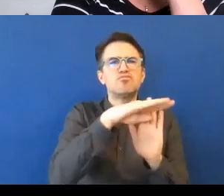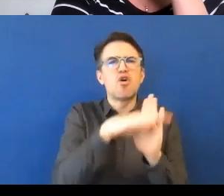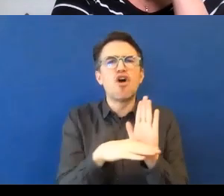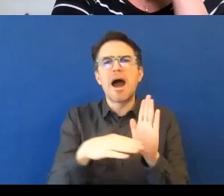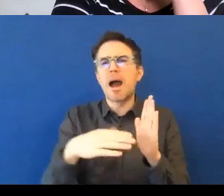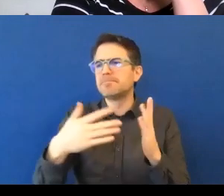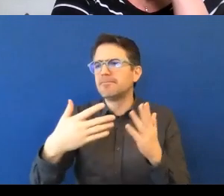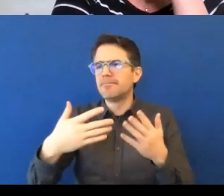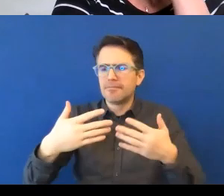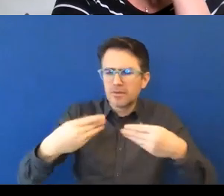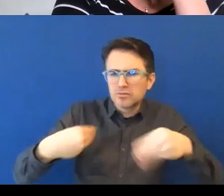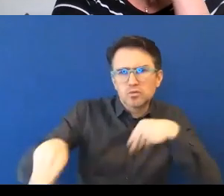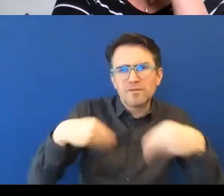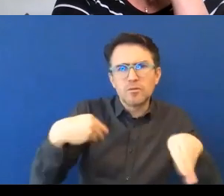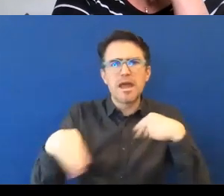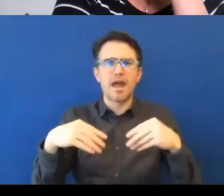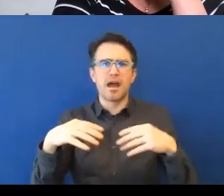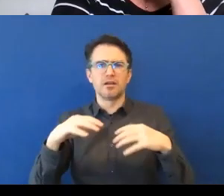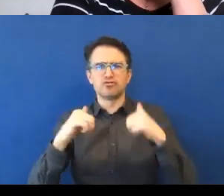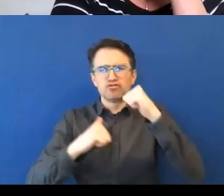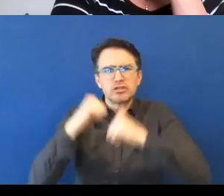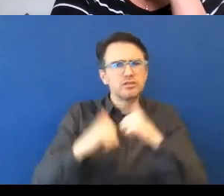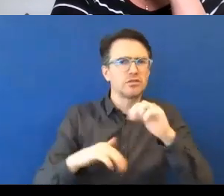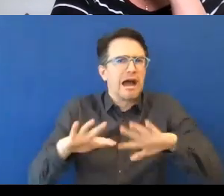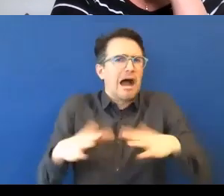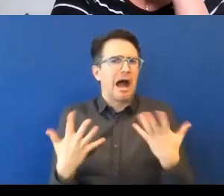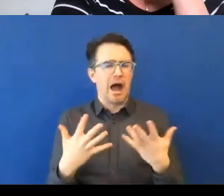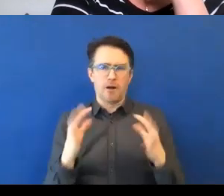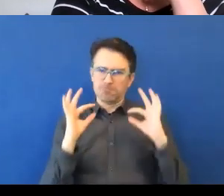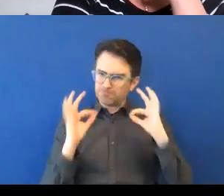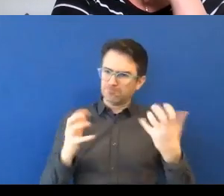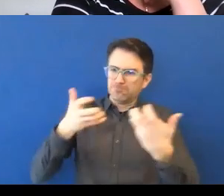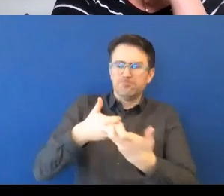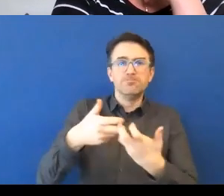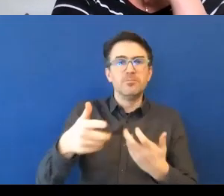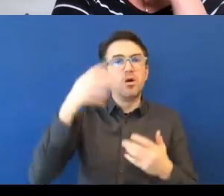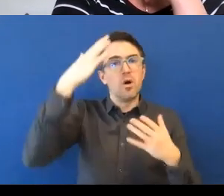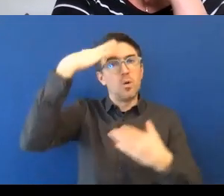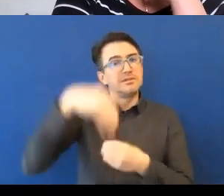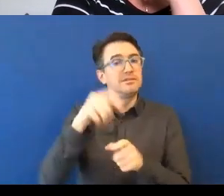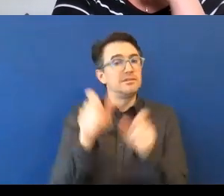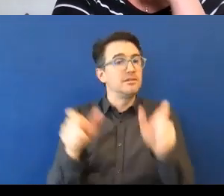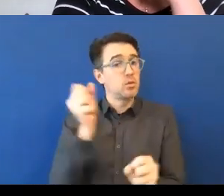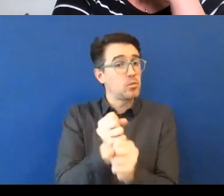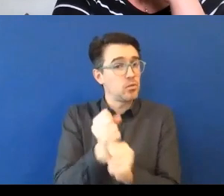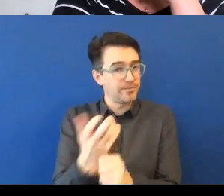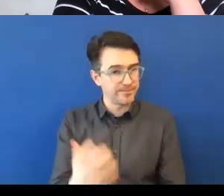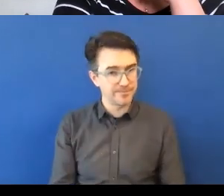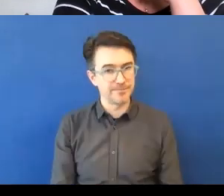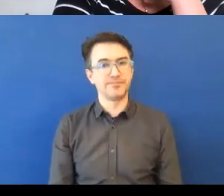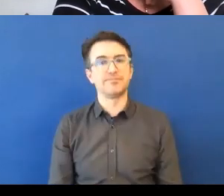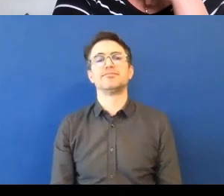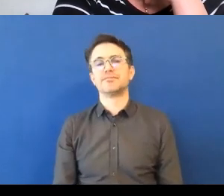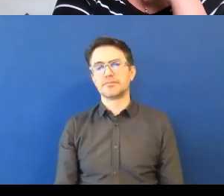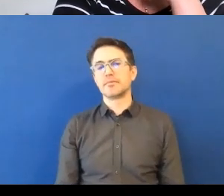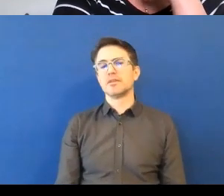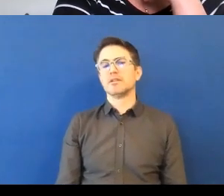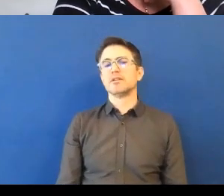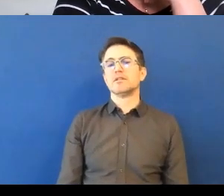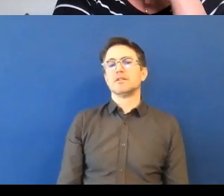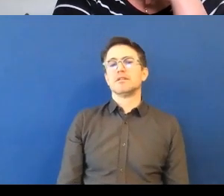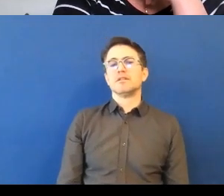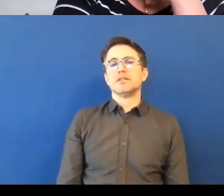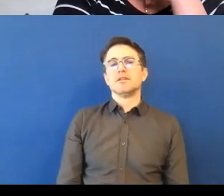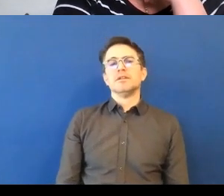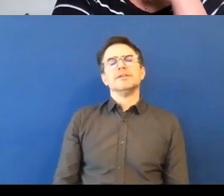and I'm working on developing a more objective assessment of them using interviews and surveys. That's a